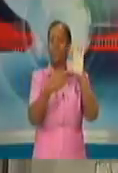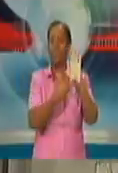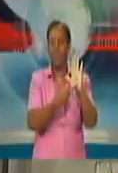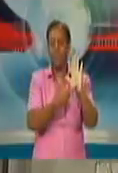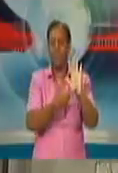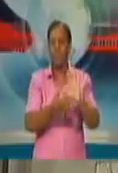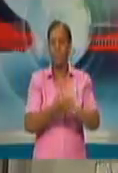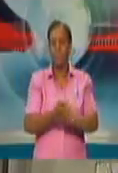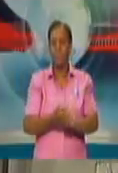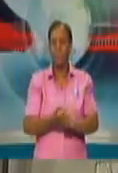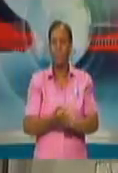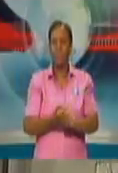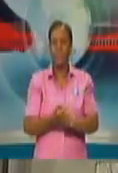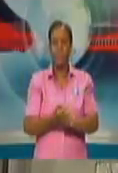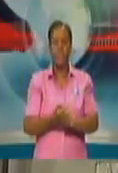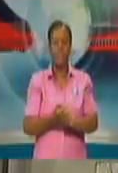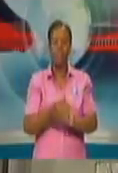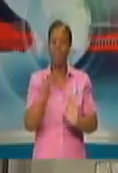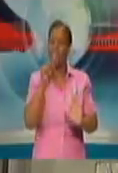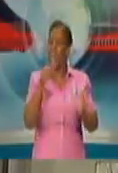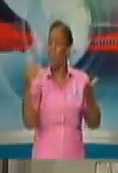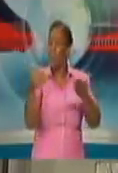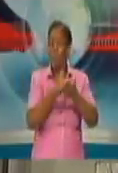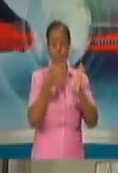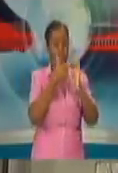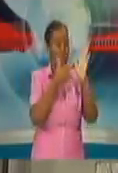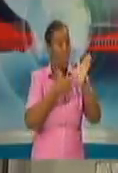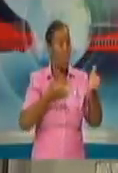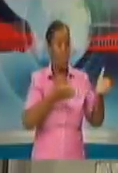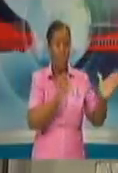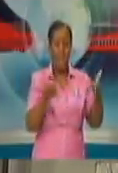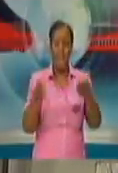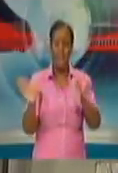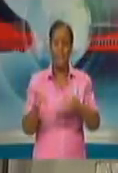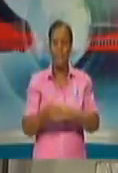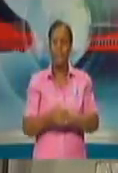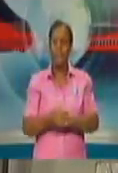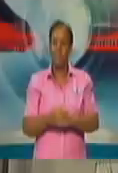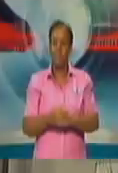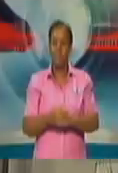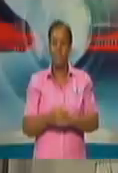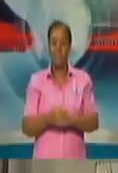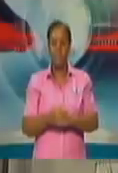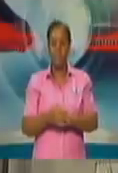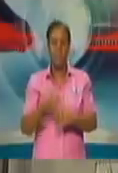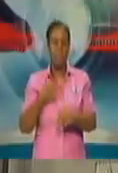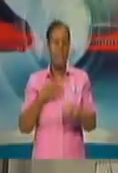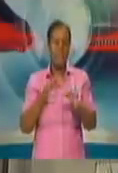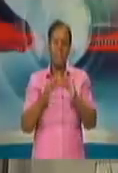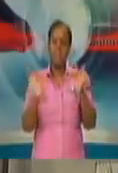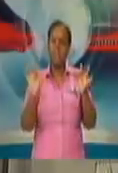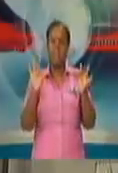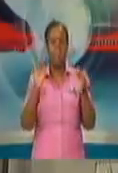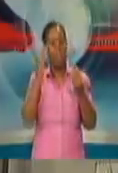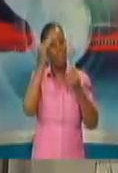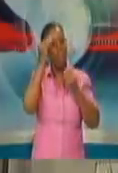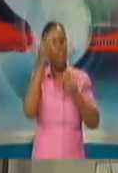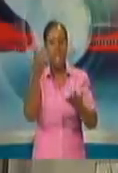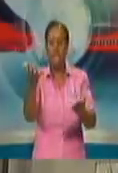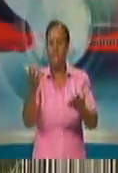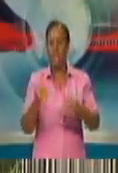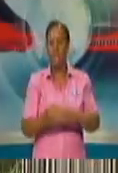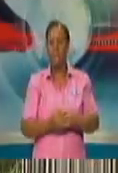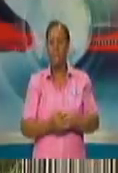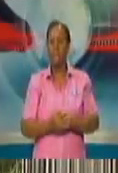this is what the new normal means. So, Minister Cox, that's my very simple message this morning, and I thank you for the